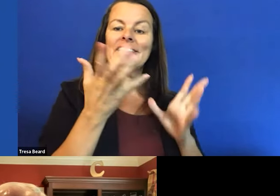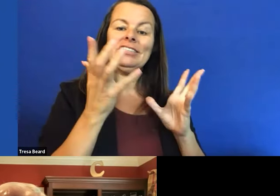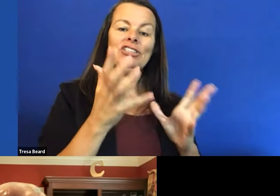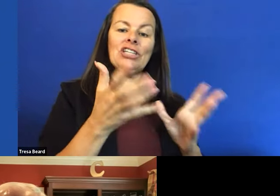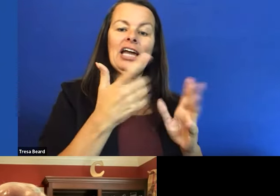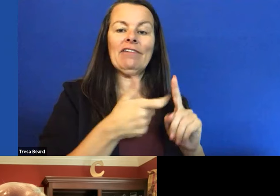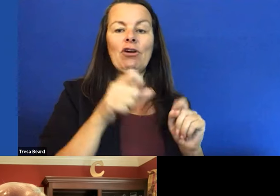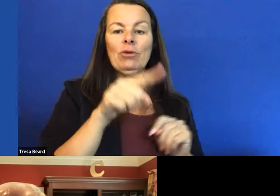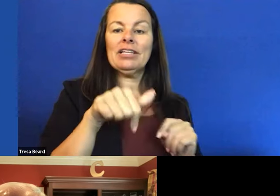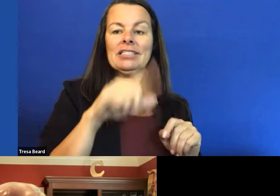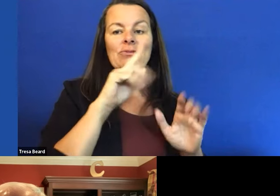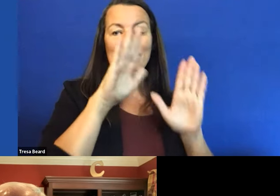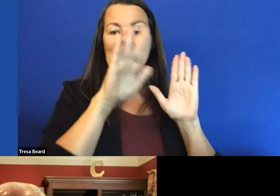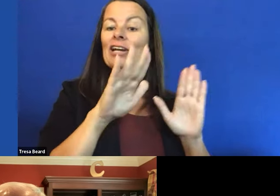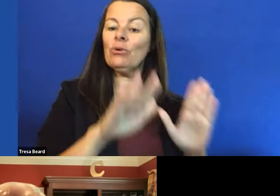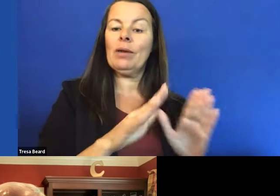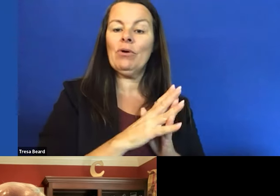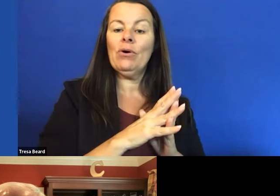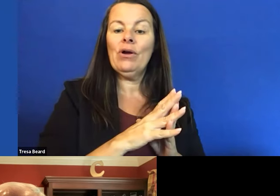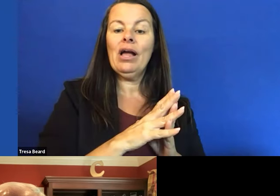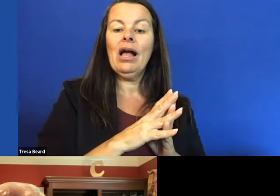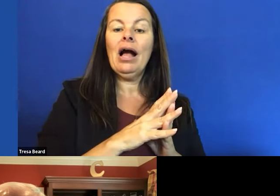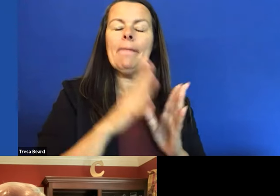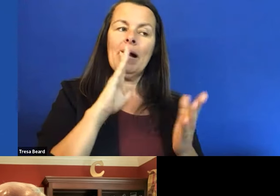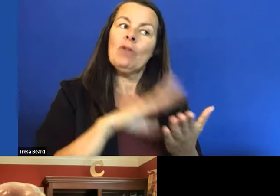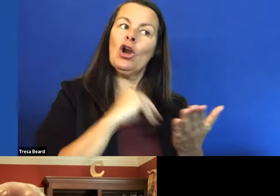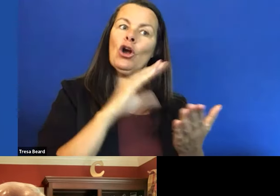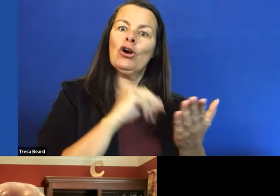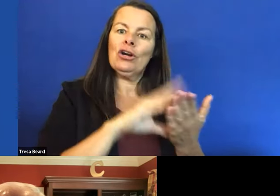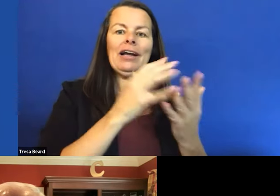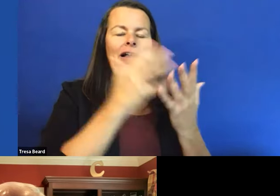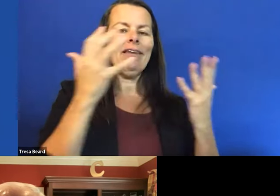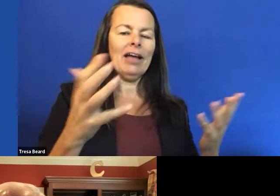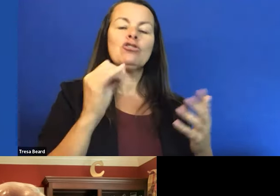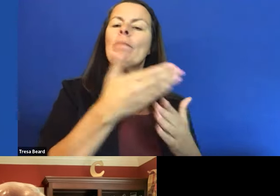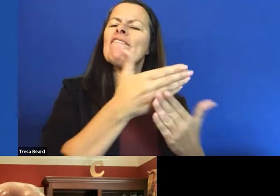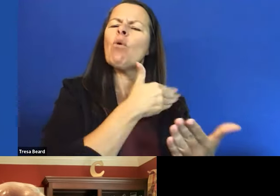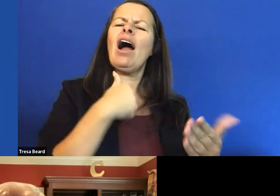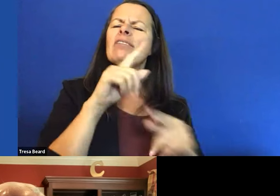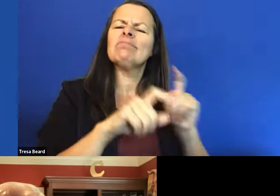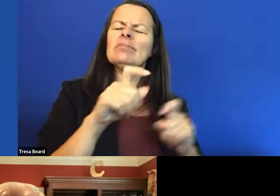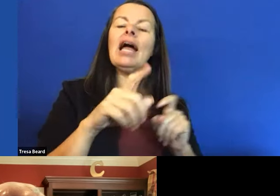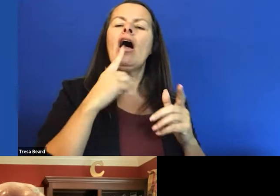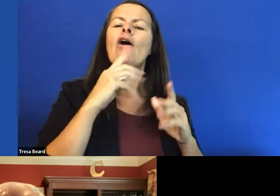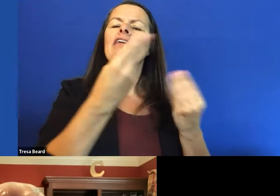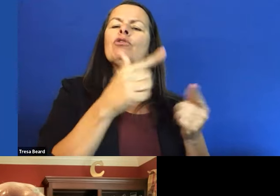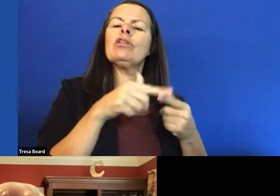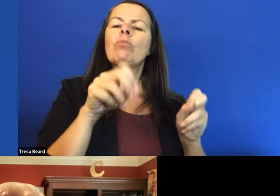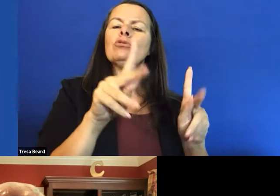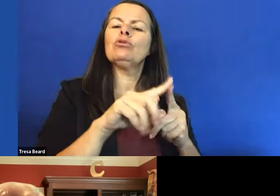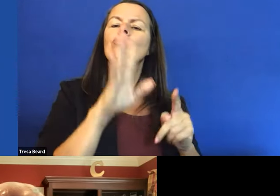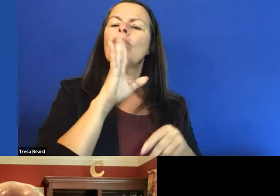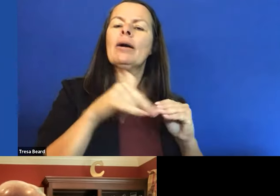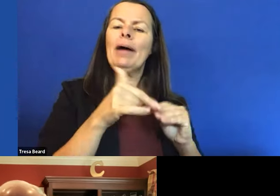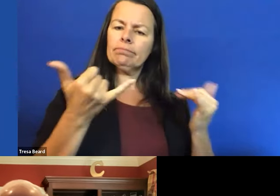This is incredible. Before going into other questions, I want to give you the opportunity to speak about what's going on right